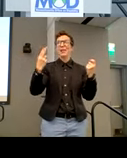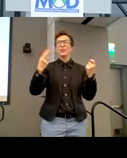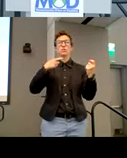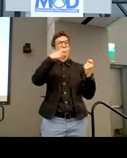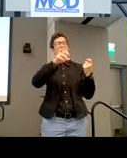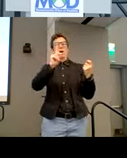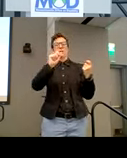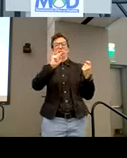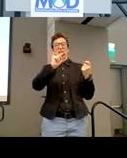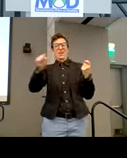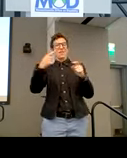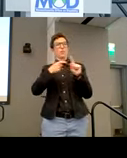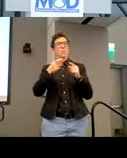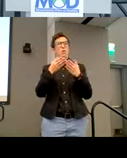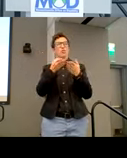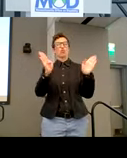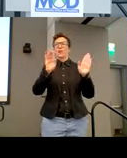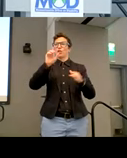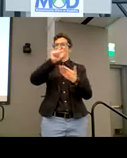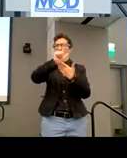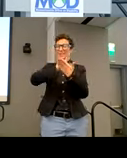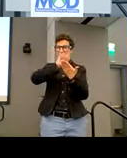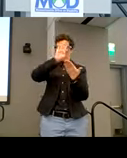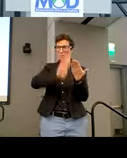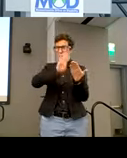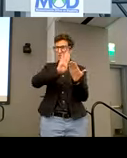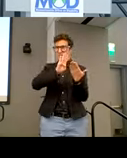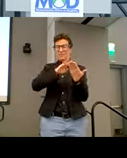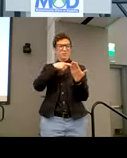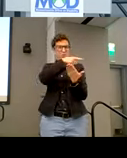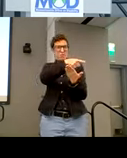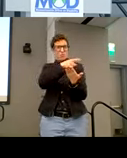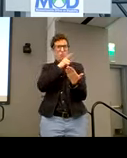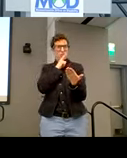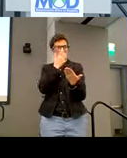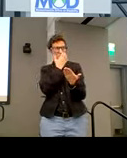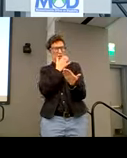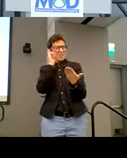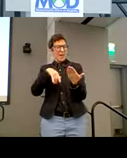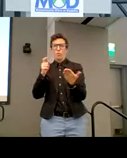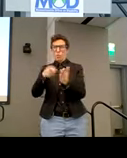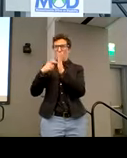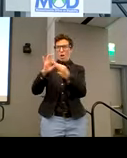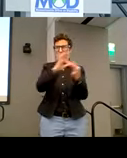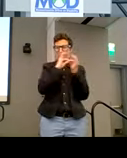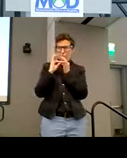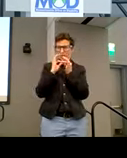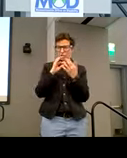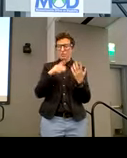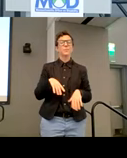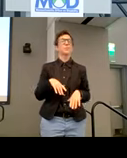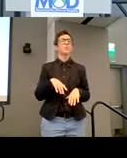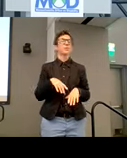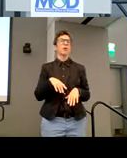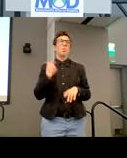Boston legal services, he said that wouldn't happen in a lawsuit. You know, that wouldn't happen without collaboration, because another word